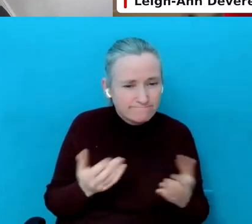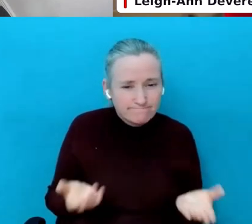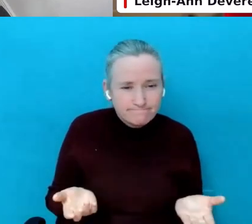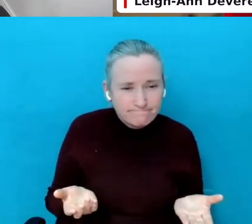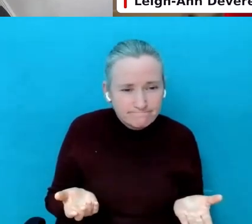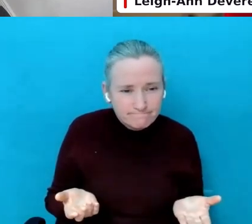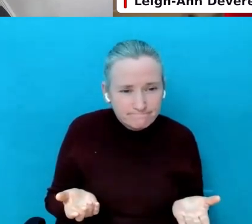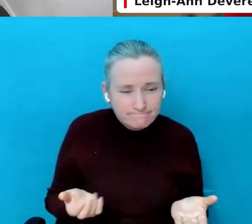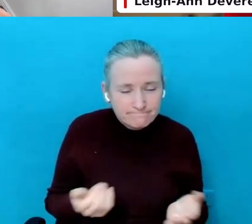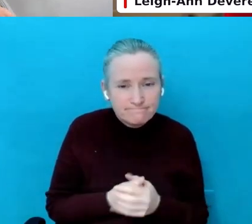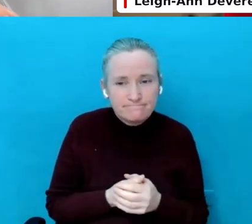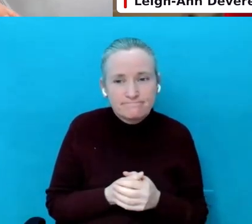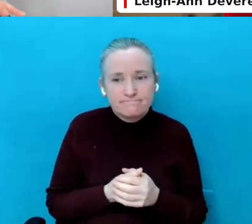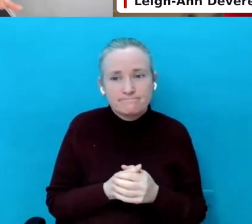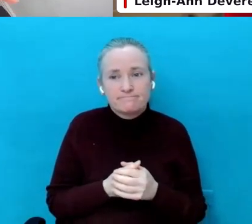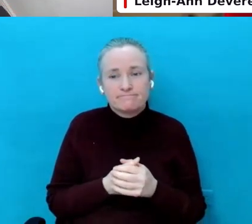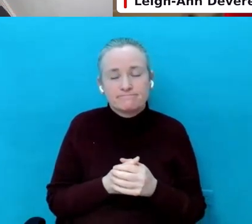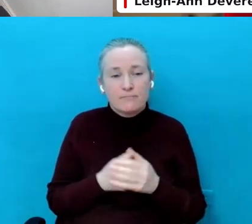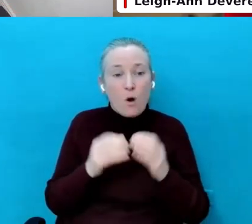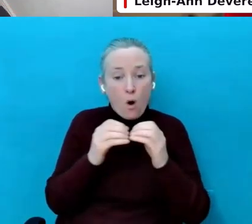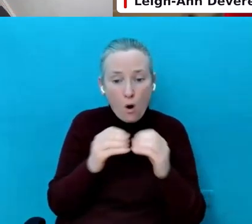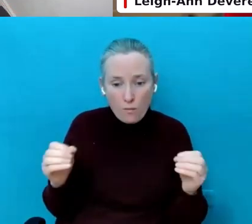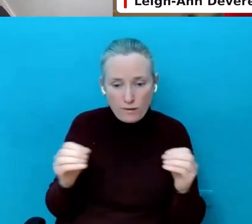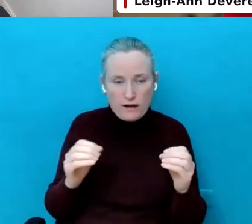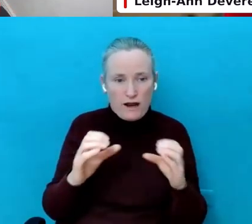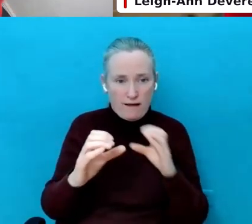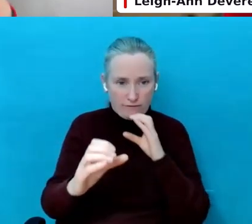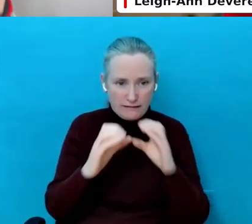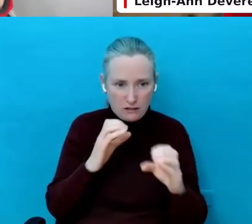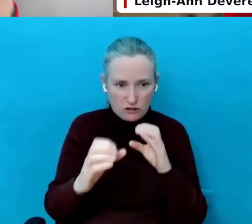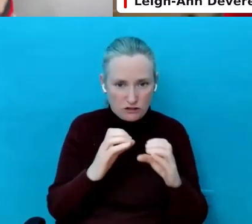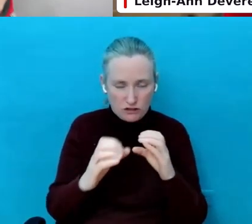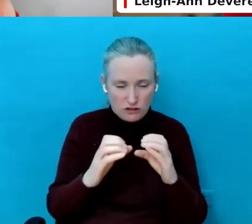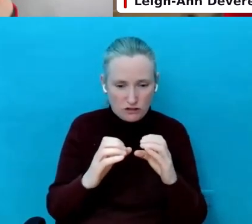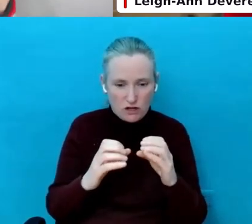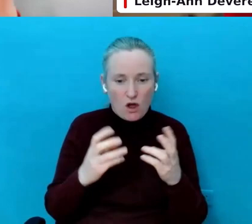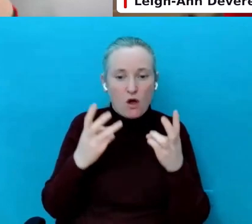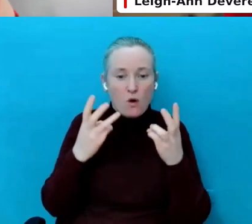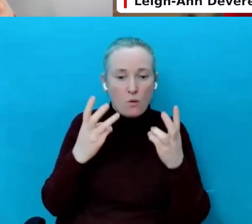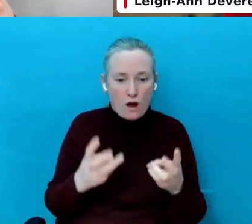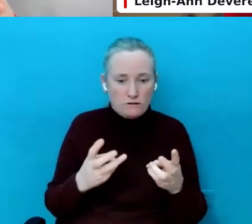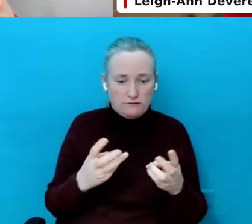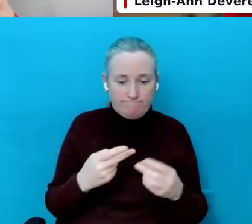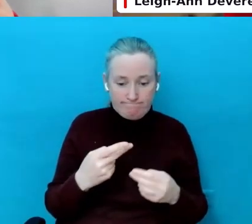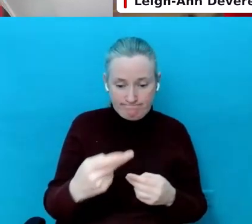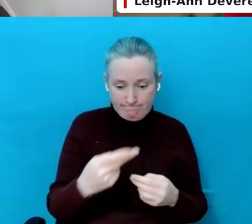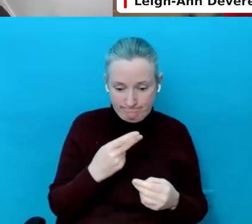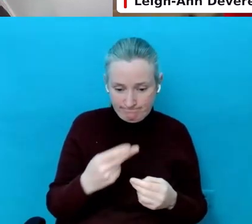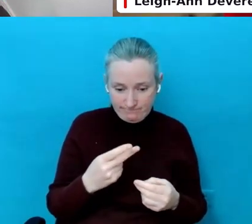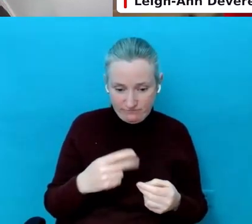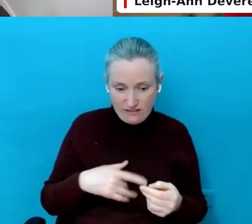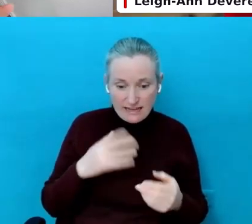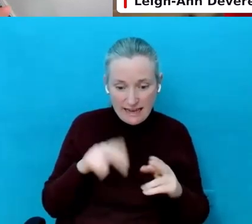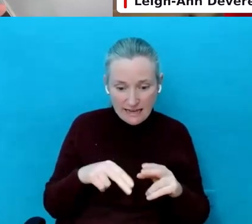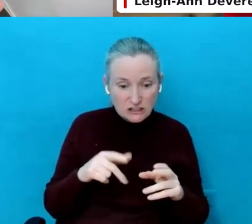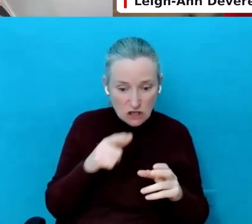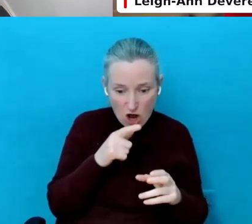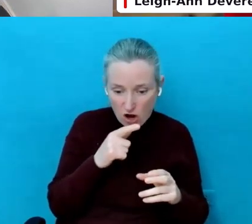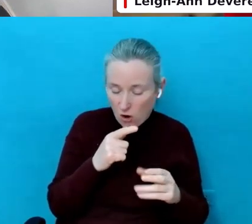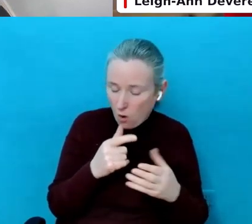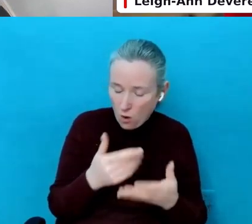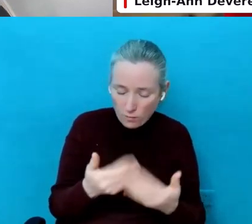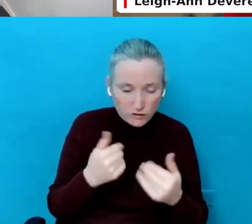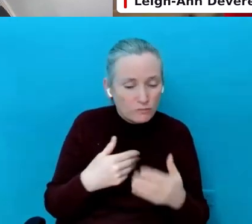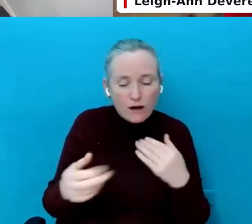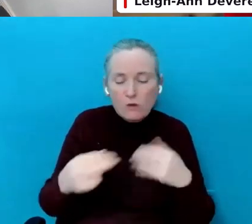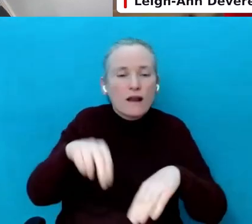This is an open conversation. We want you to always feel like you can talk to us no matter what's going on,